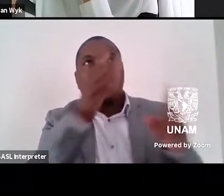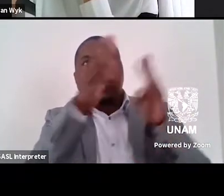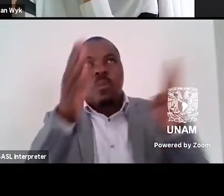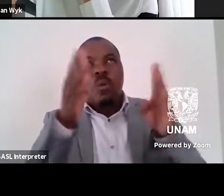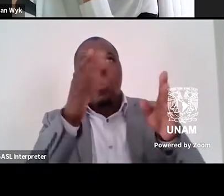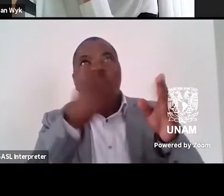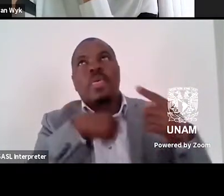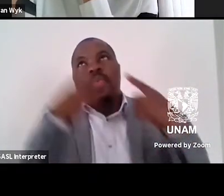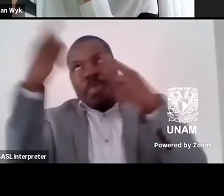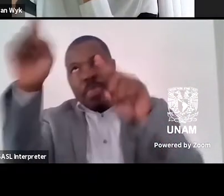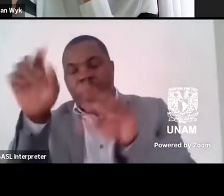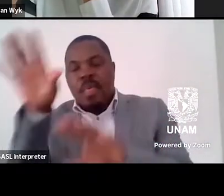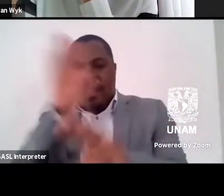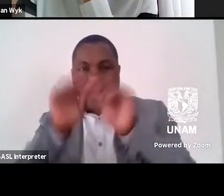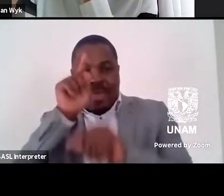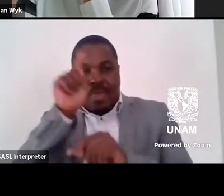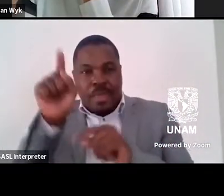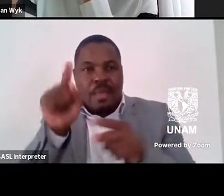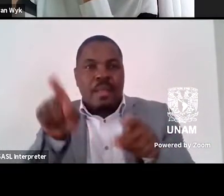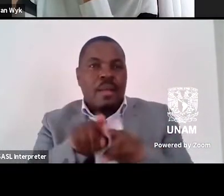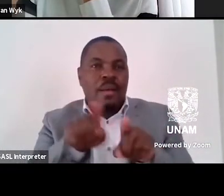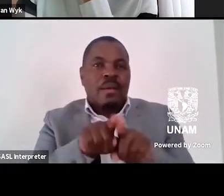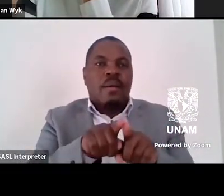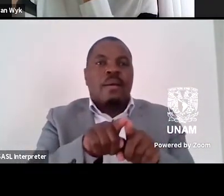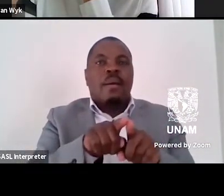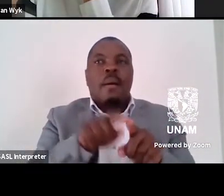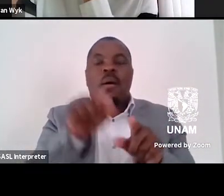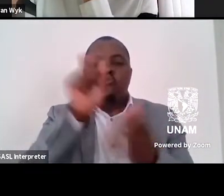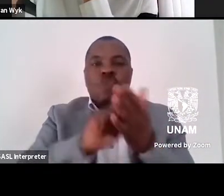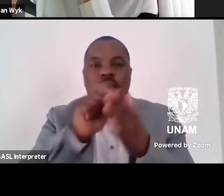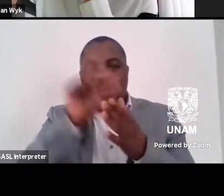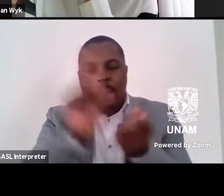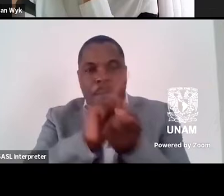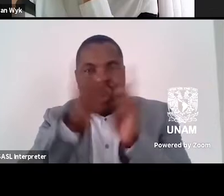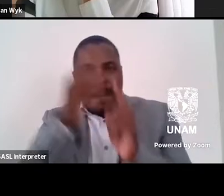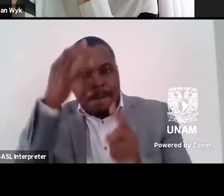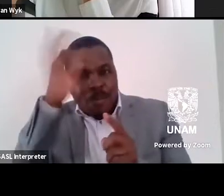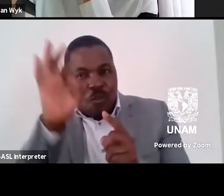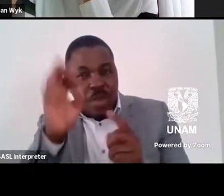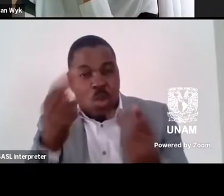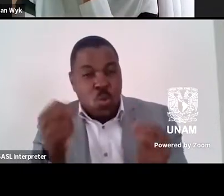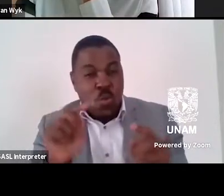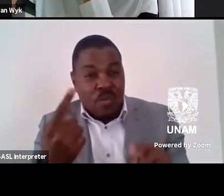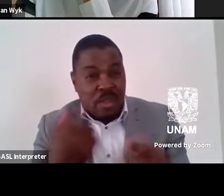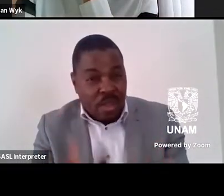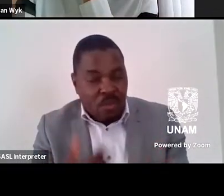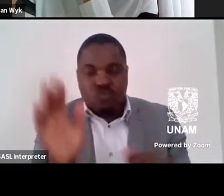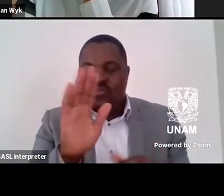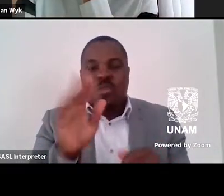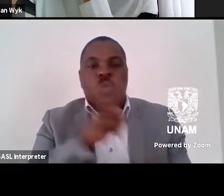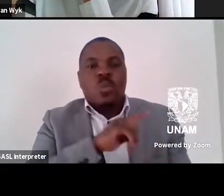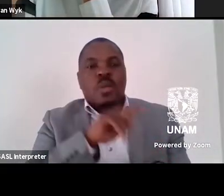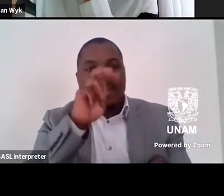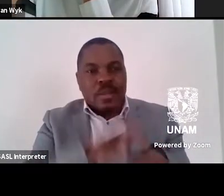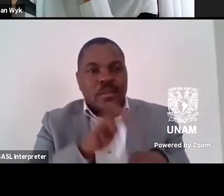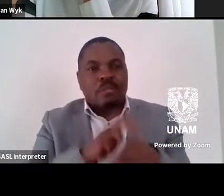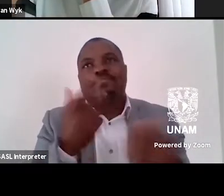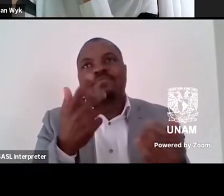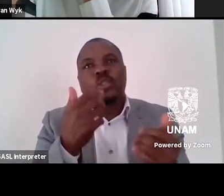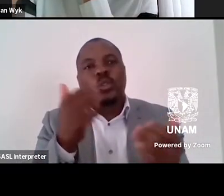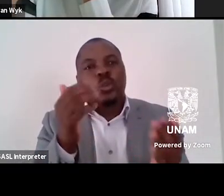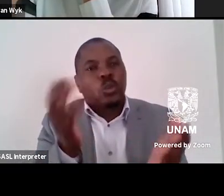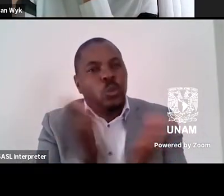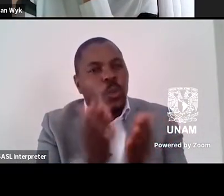there. The professionalization of writers is not a new matter, neither are the scholarships that the U.S. offer to